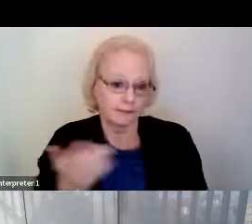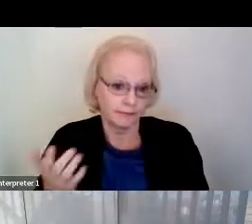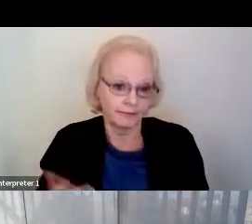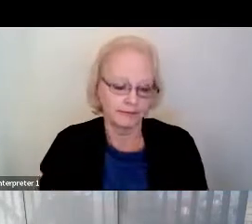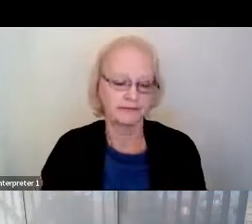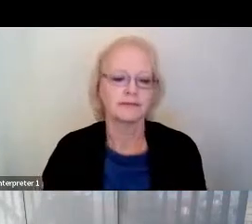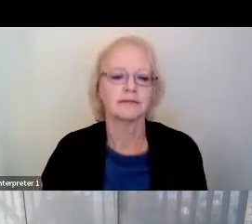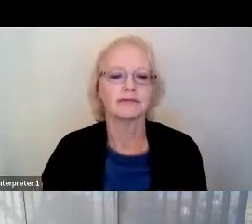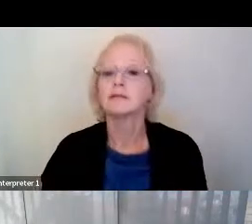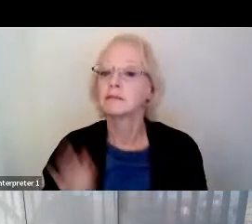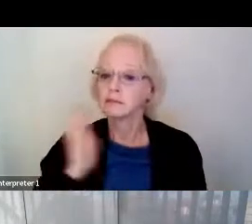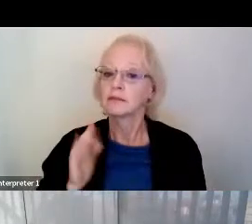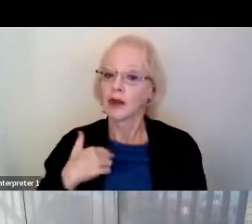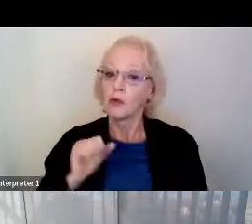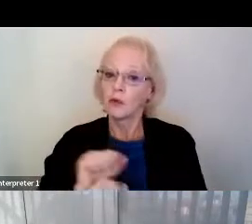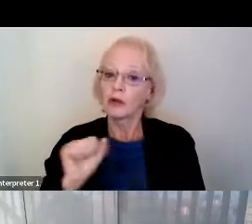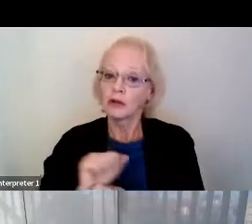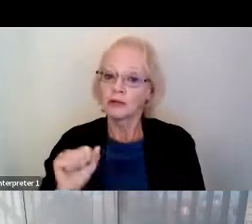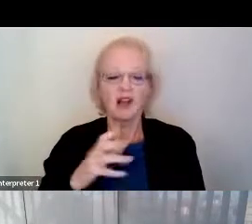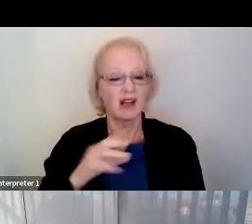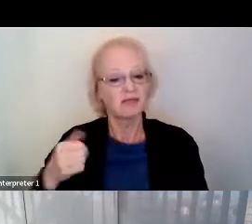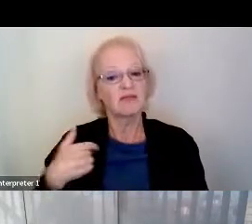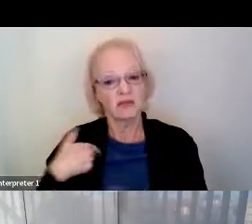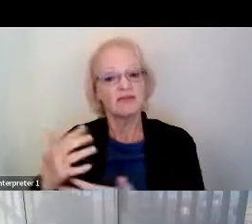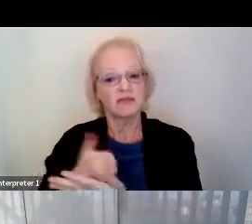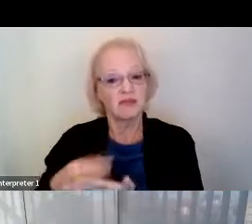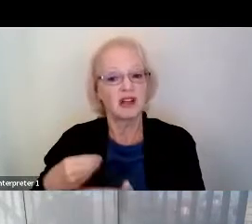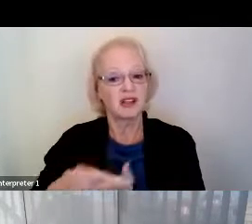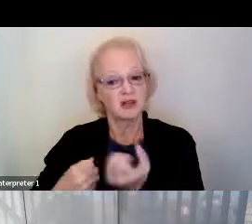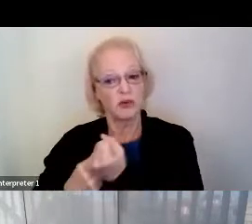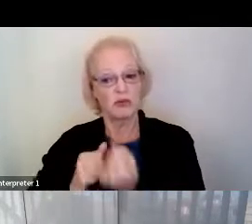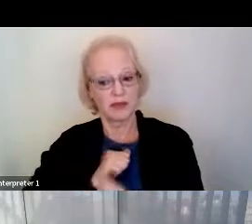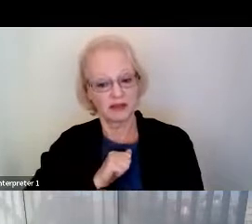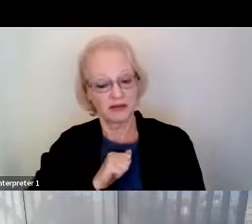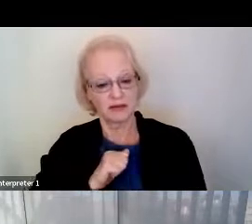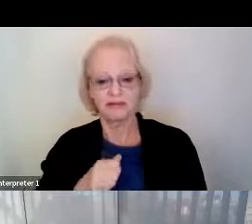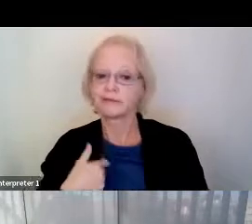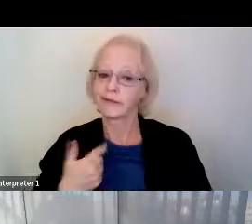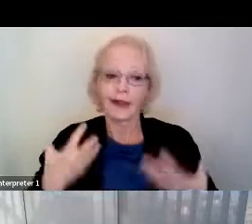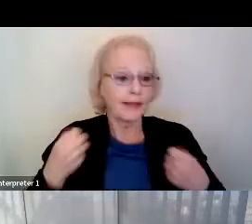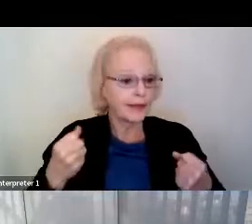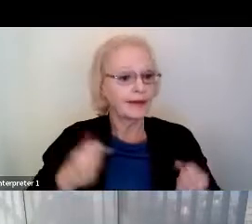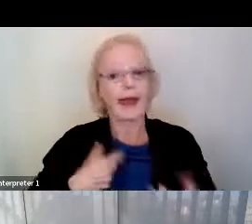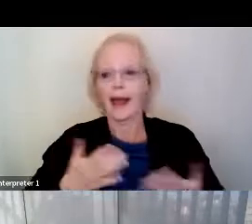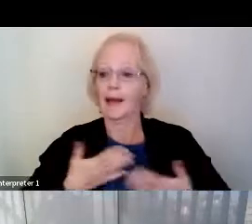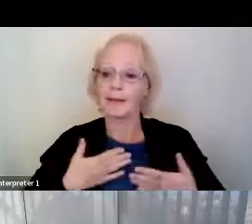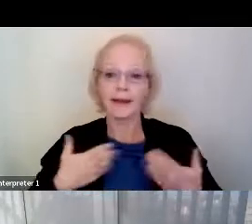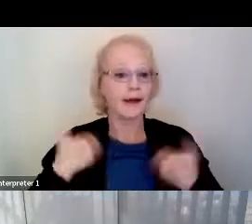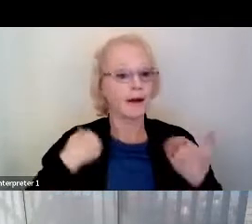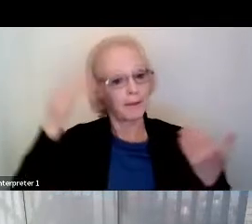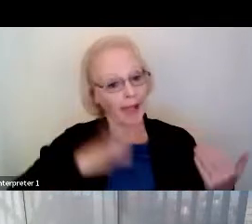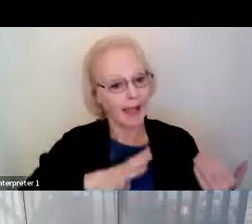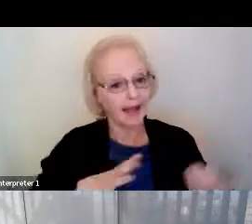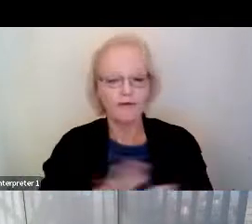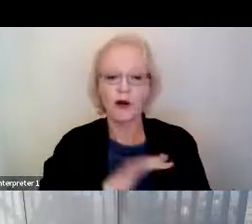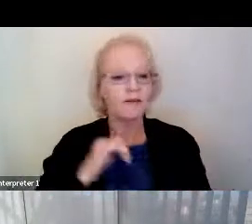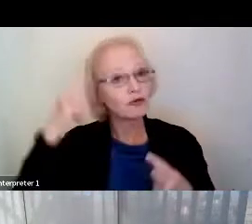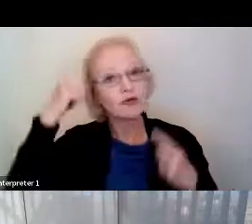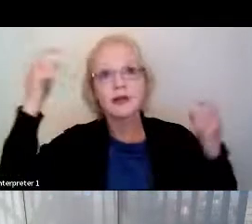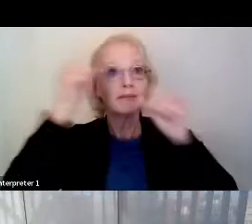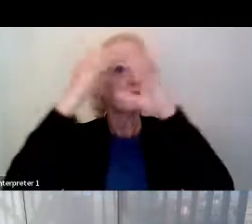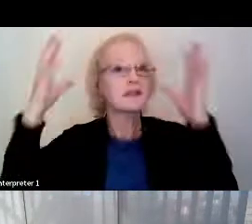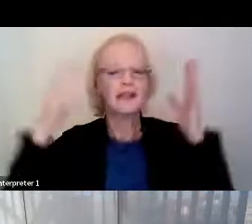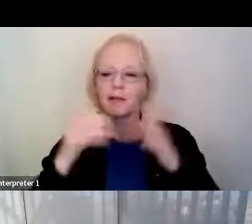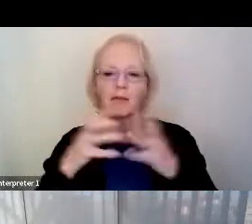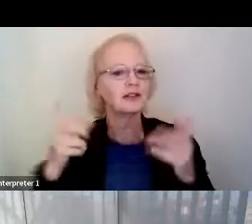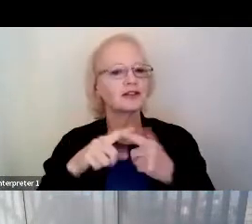I used to work and provided for myself. I was a healthy, happy young man, full of dreams and so much to look forward to.